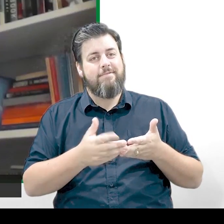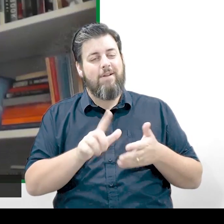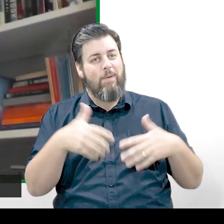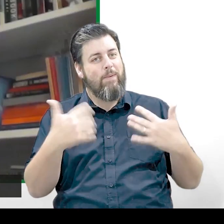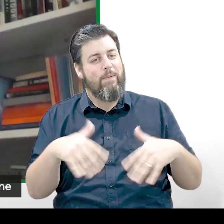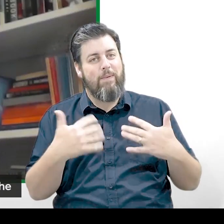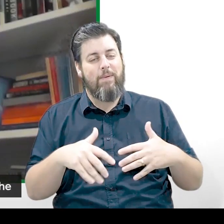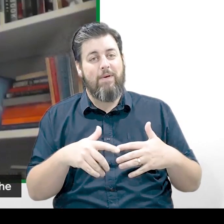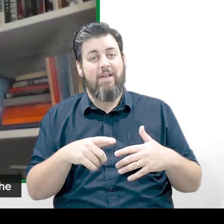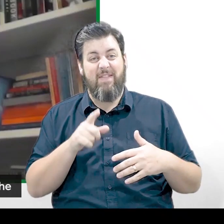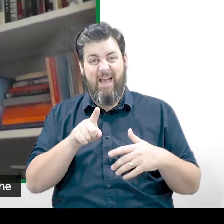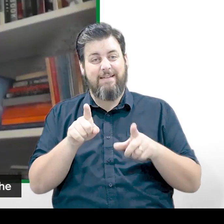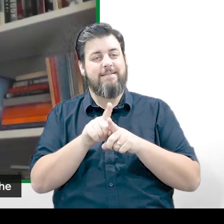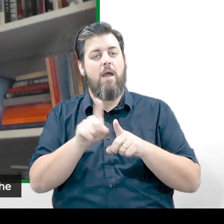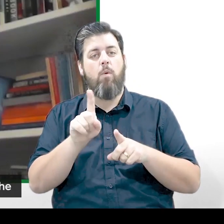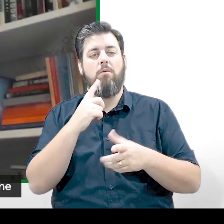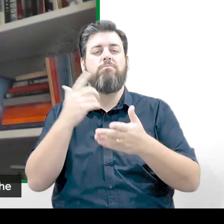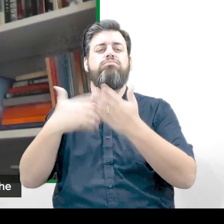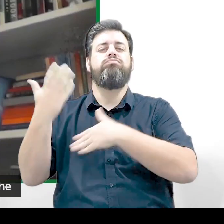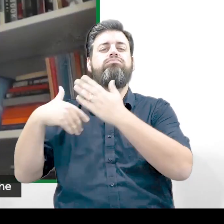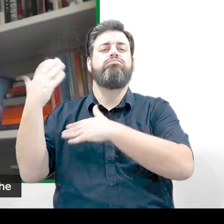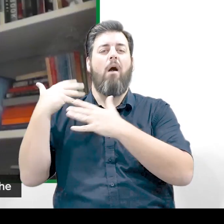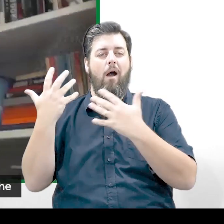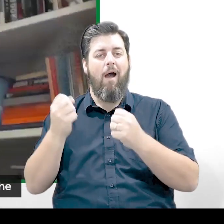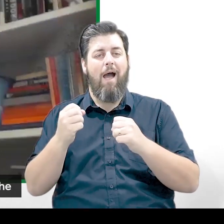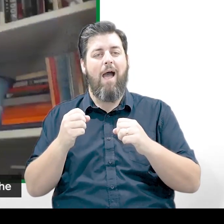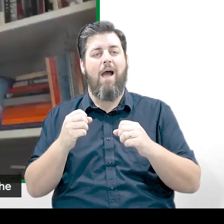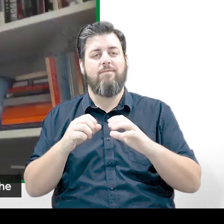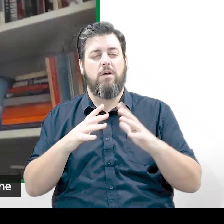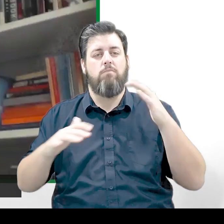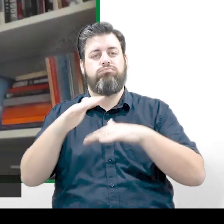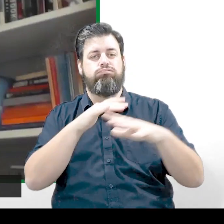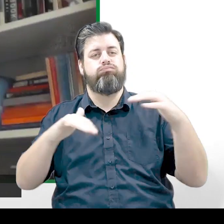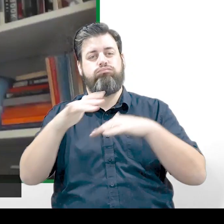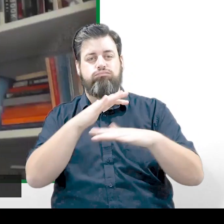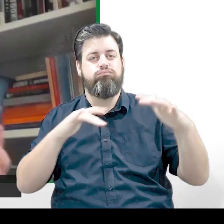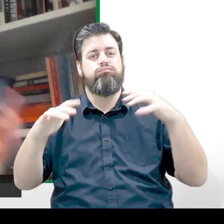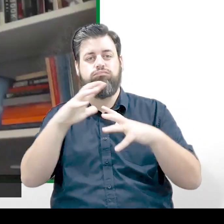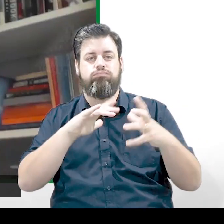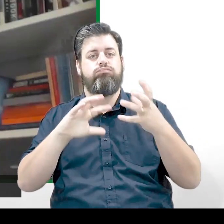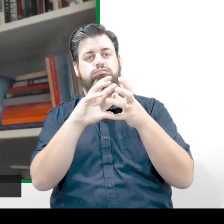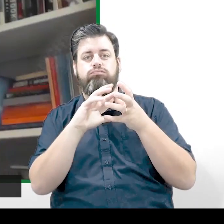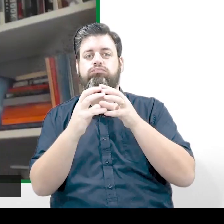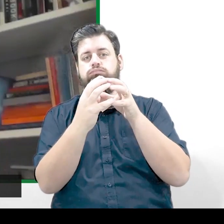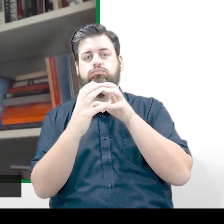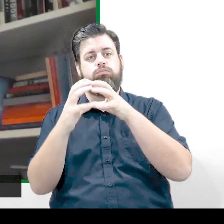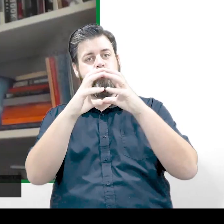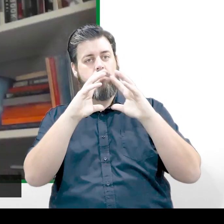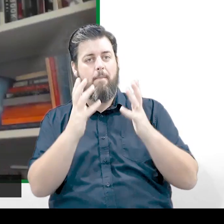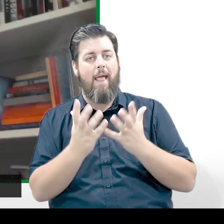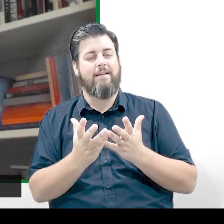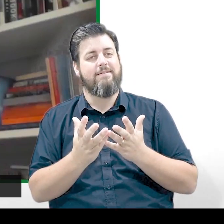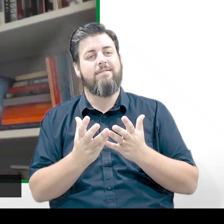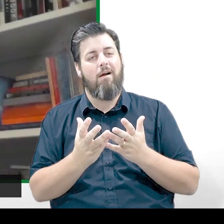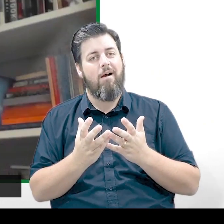It's a bit like how once upon a time there was this big swirling disk of rocks around the sun and it all formed together and made the planets.